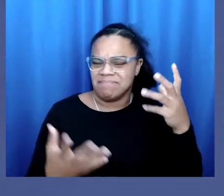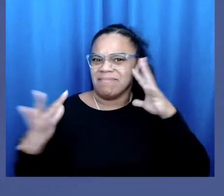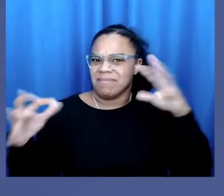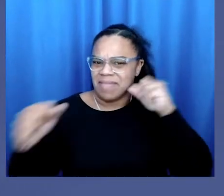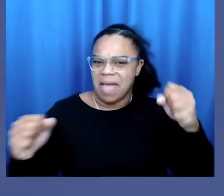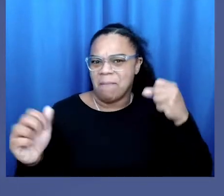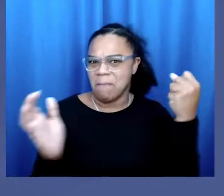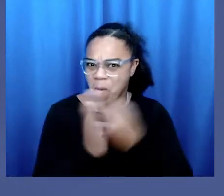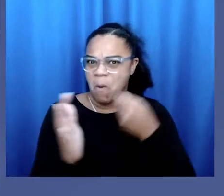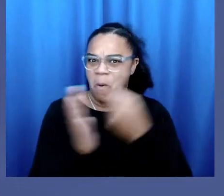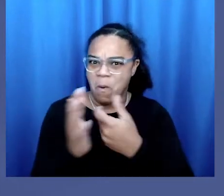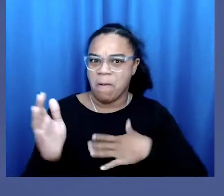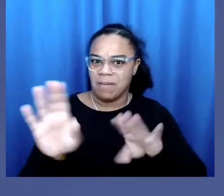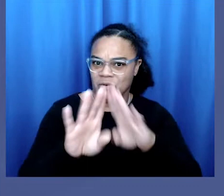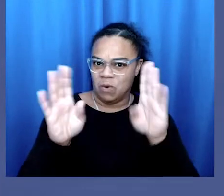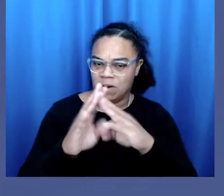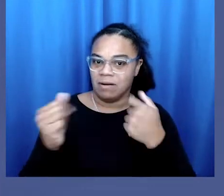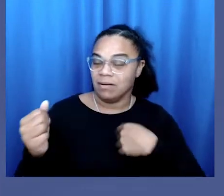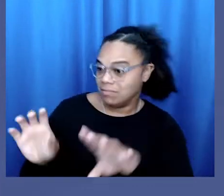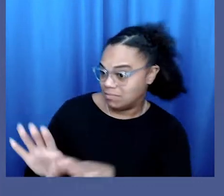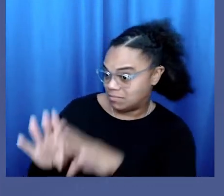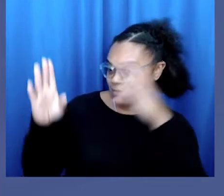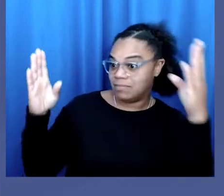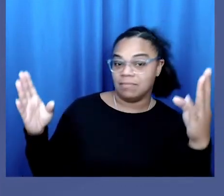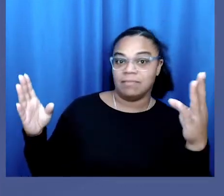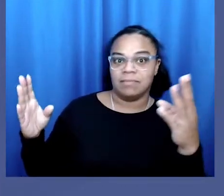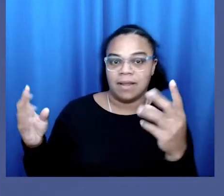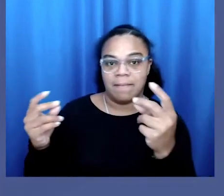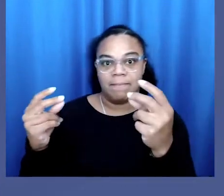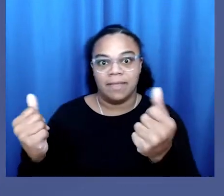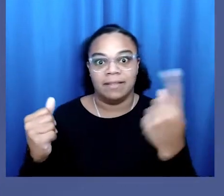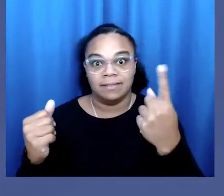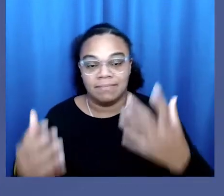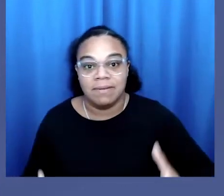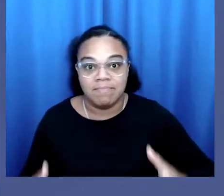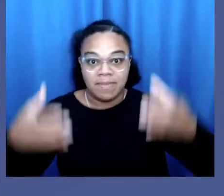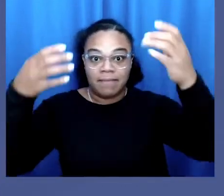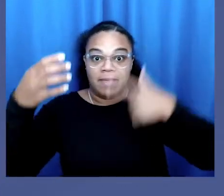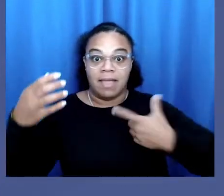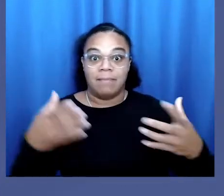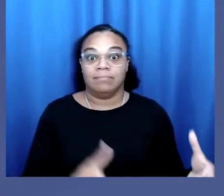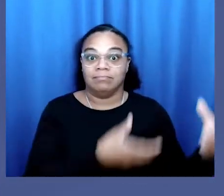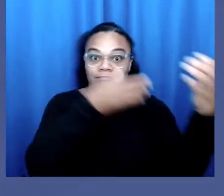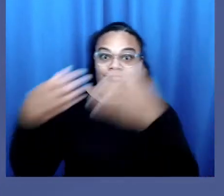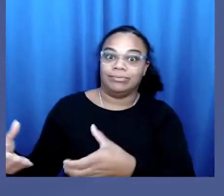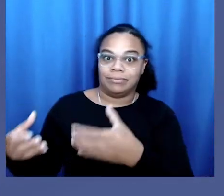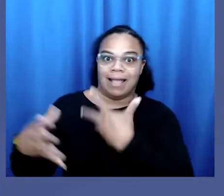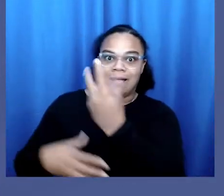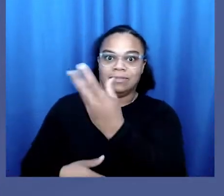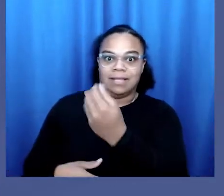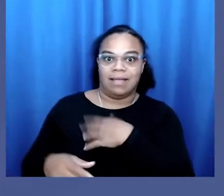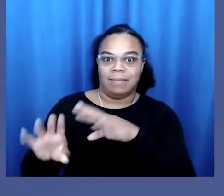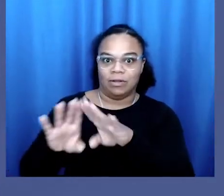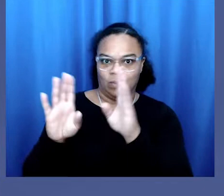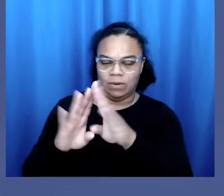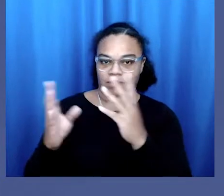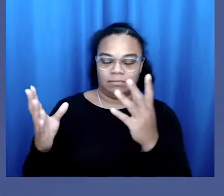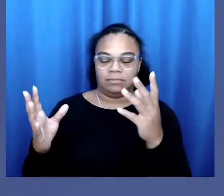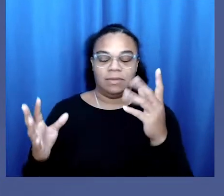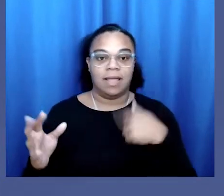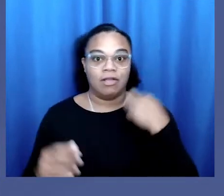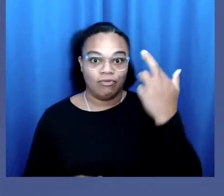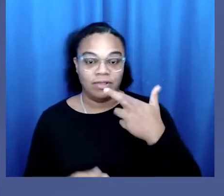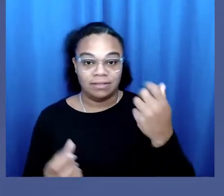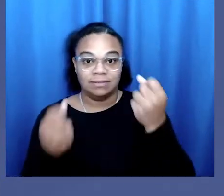loud banging on my front door. I go to the door and open it. I'm immediately picked up off my feet and placed outside my front door. I